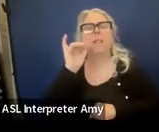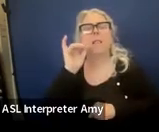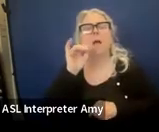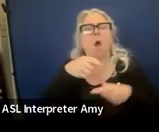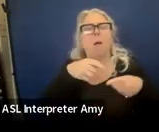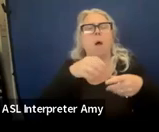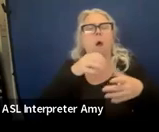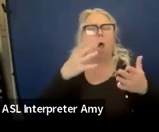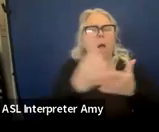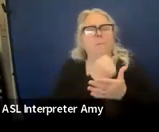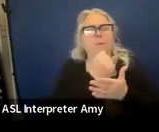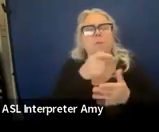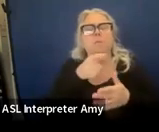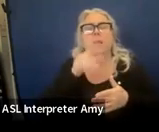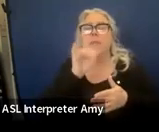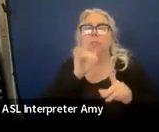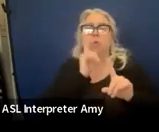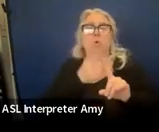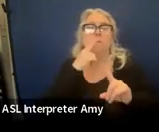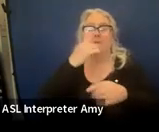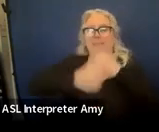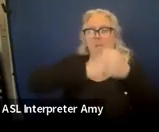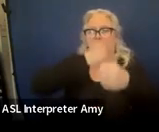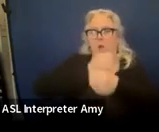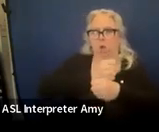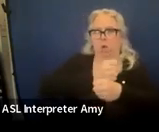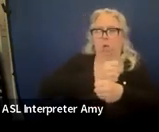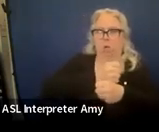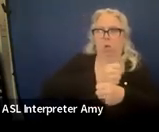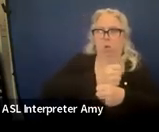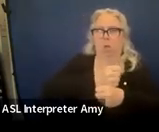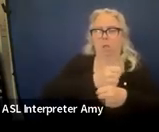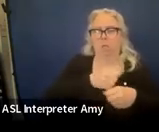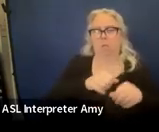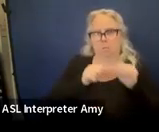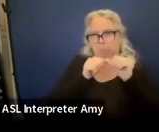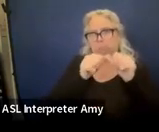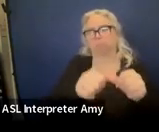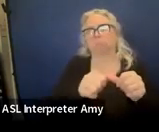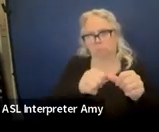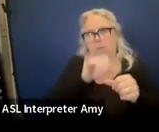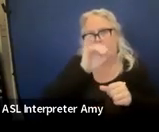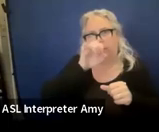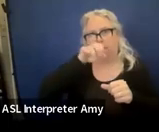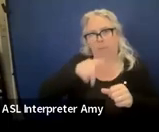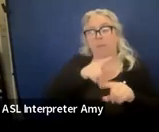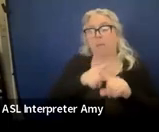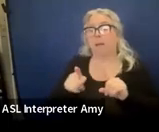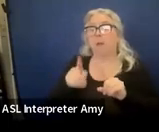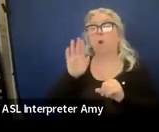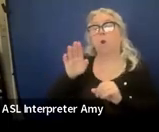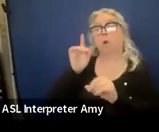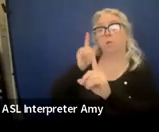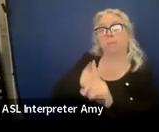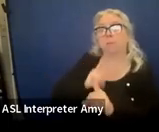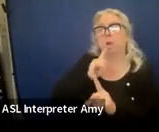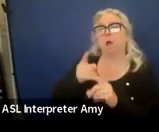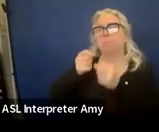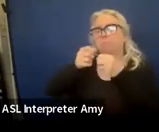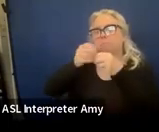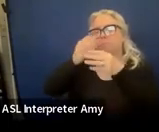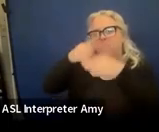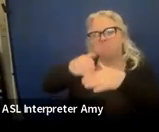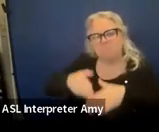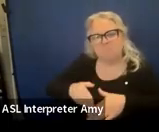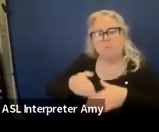the year of the IEP, for the duration of the IEP. However, her objectives are broken down so that